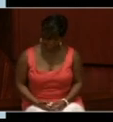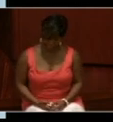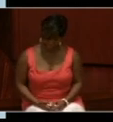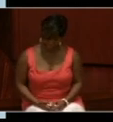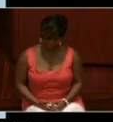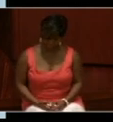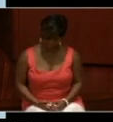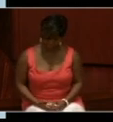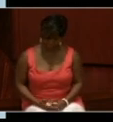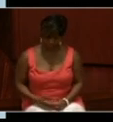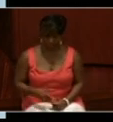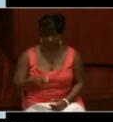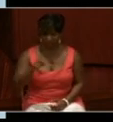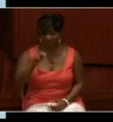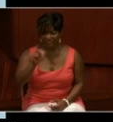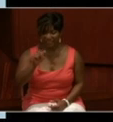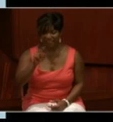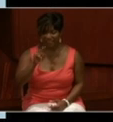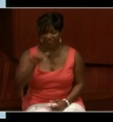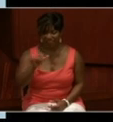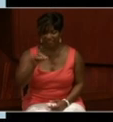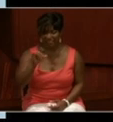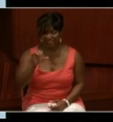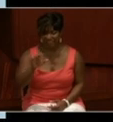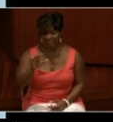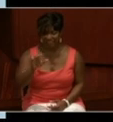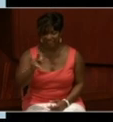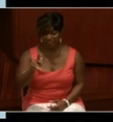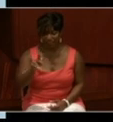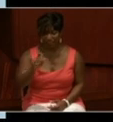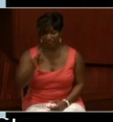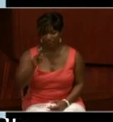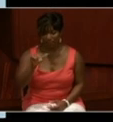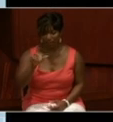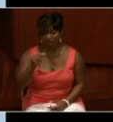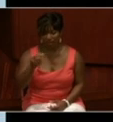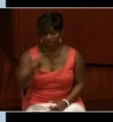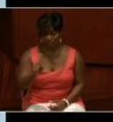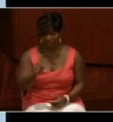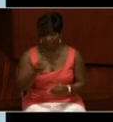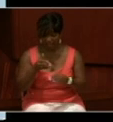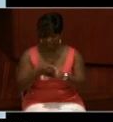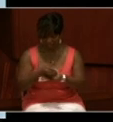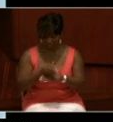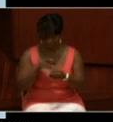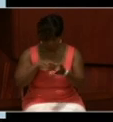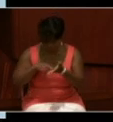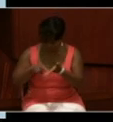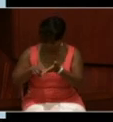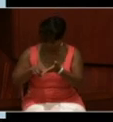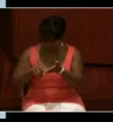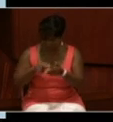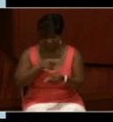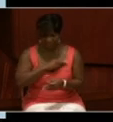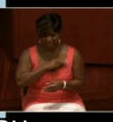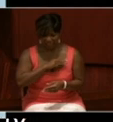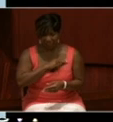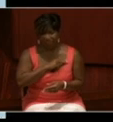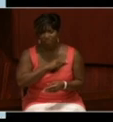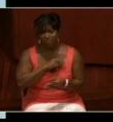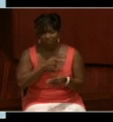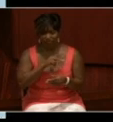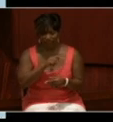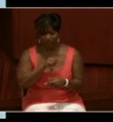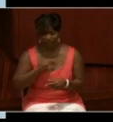Navy Deck Logs. After you've researched the basics of Navy personnel records, see what genealogical